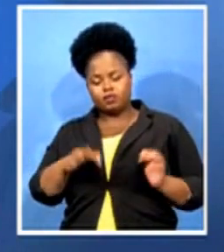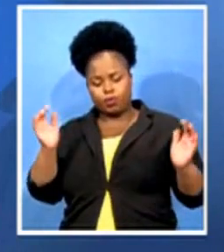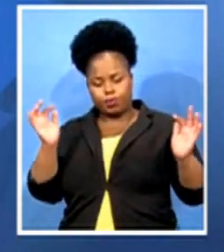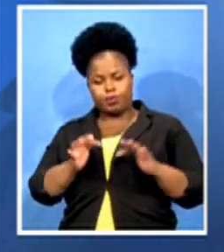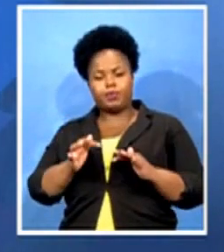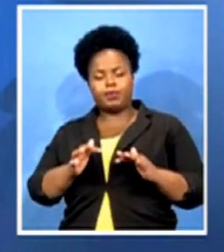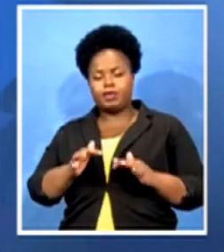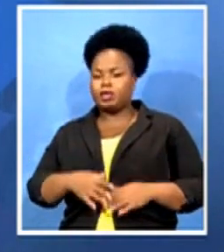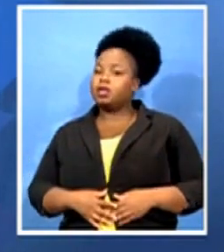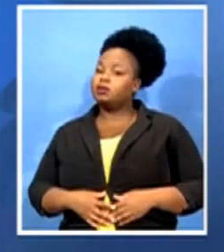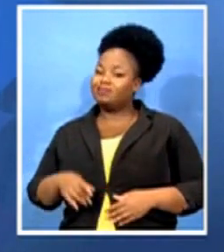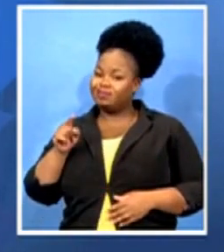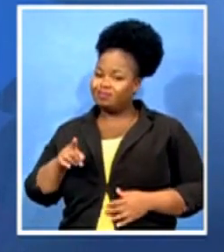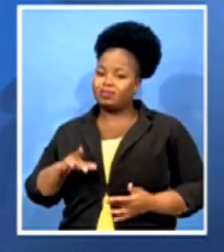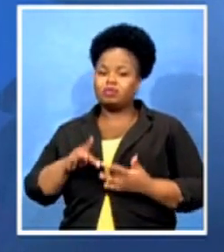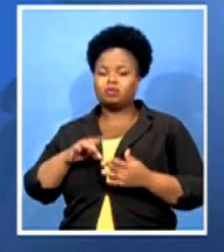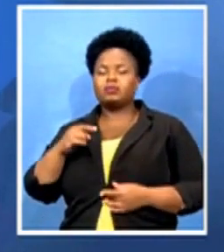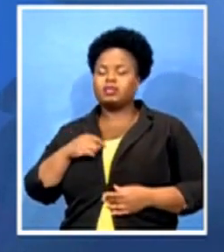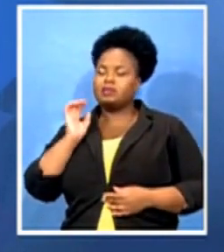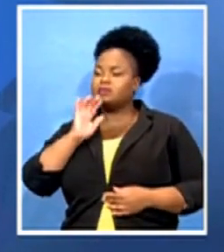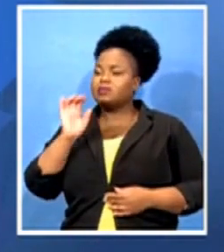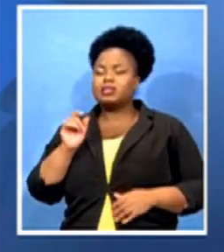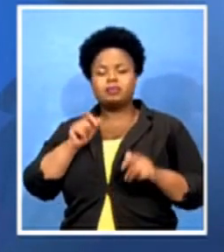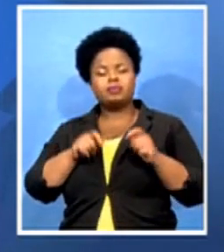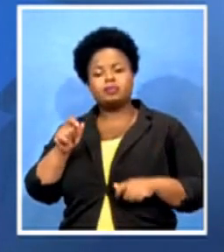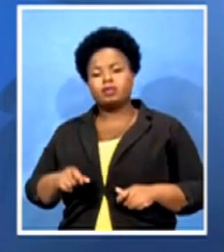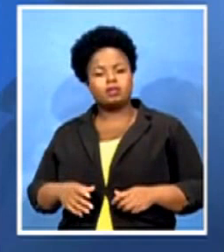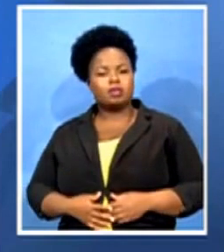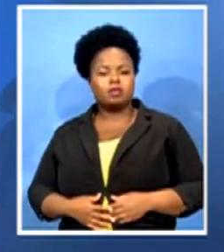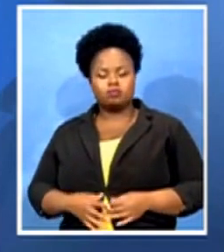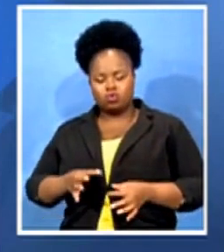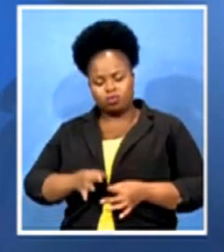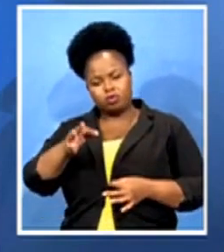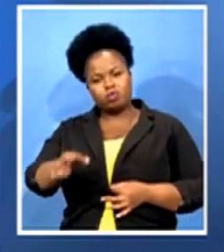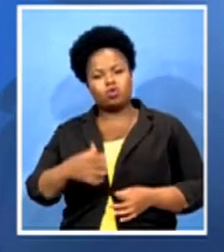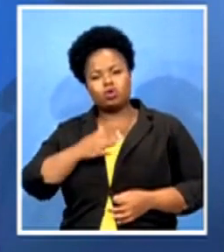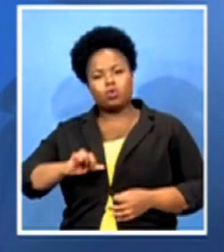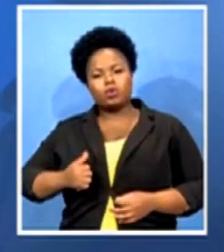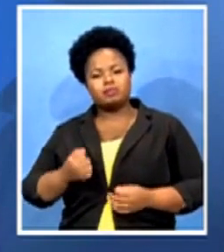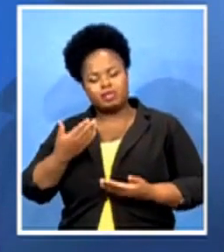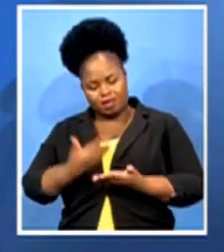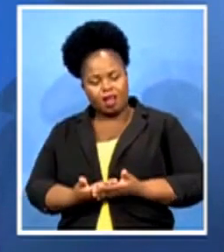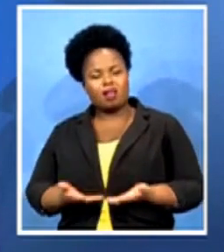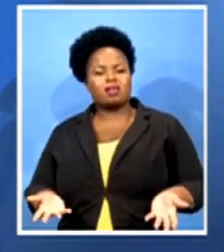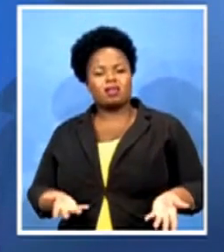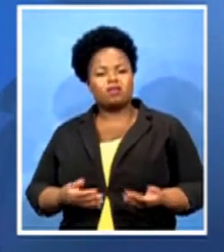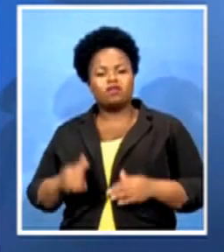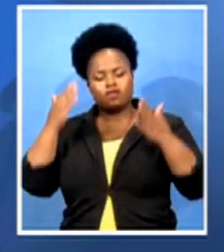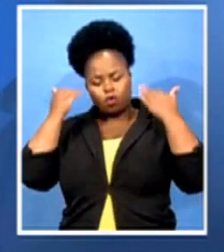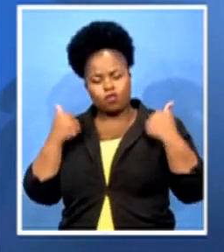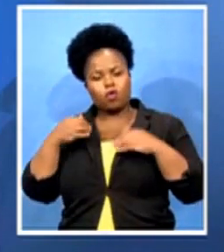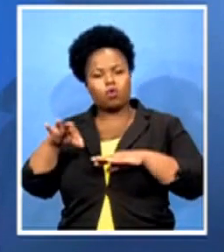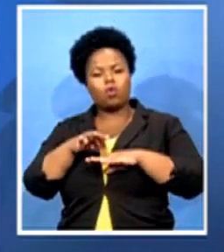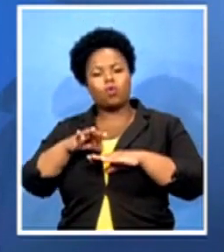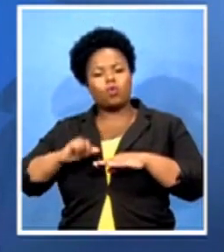asking people, you can postpone a wedding. You can, because it is that particular wedding which has resulted in one